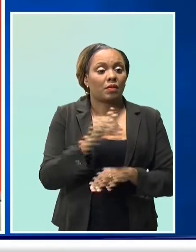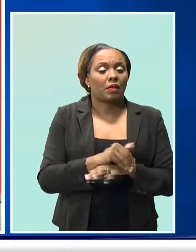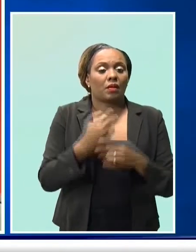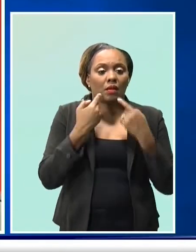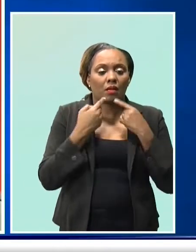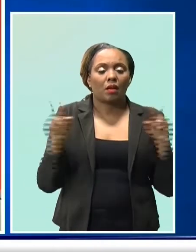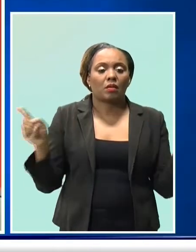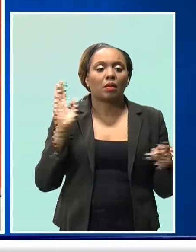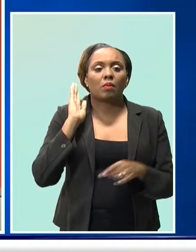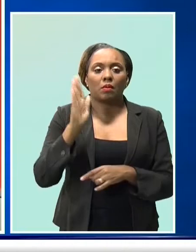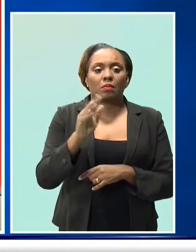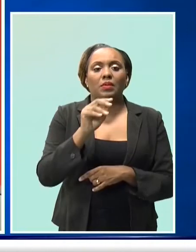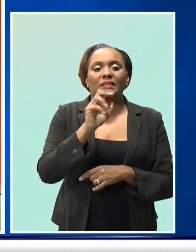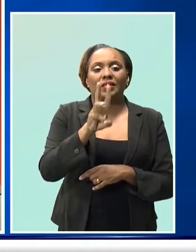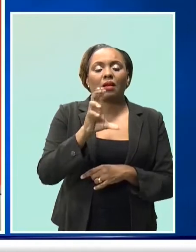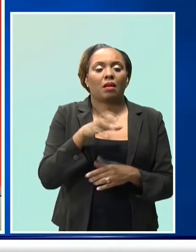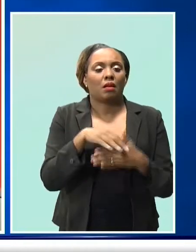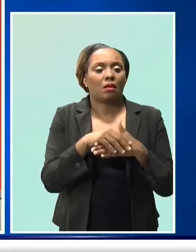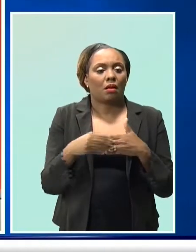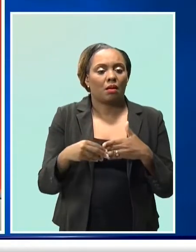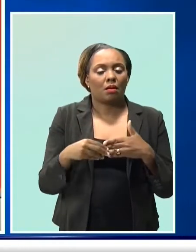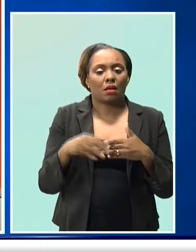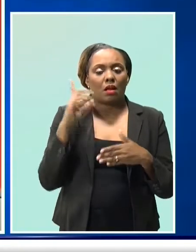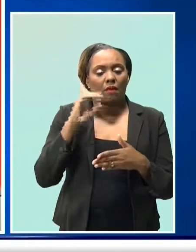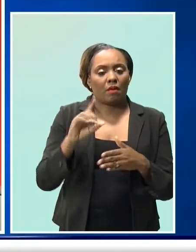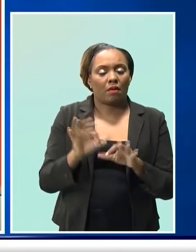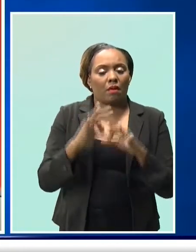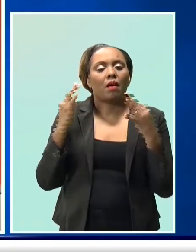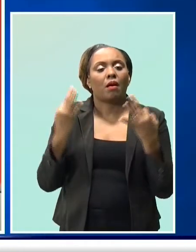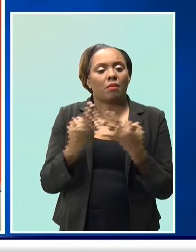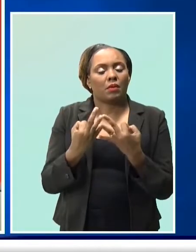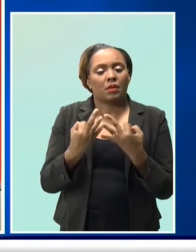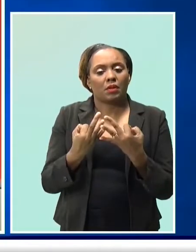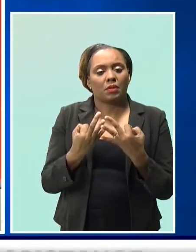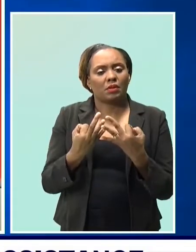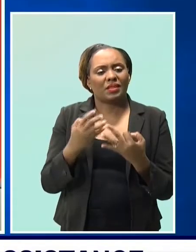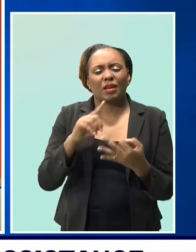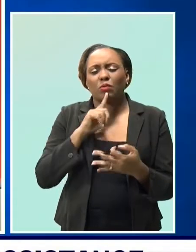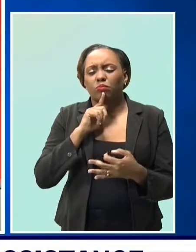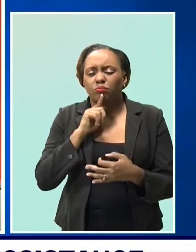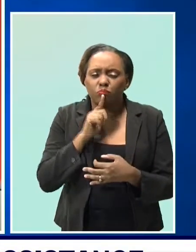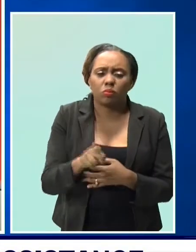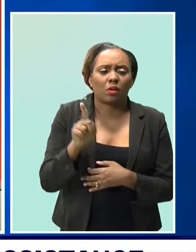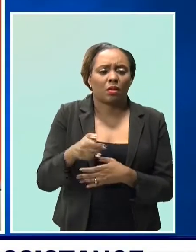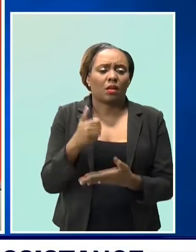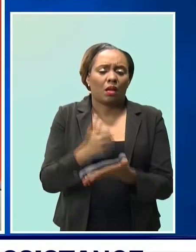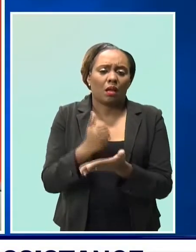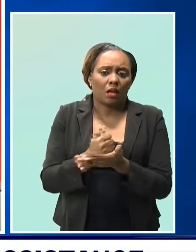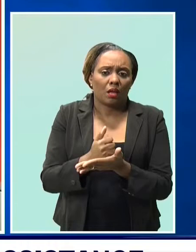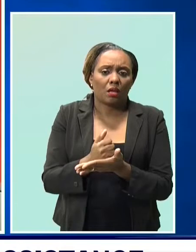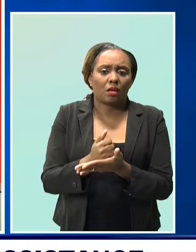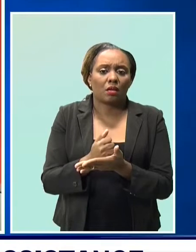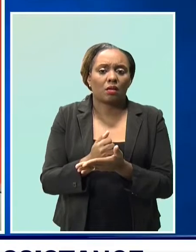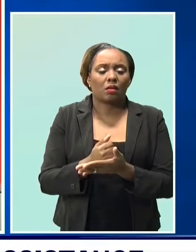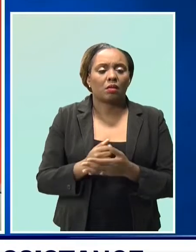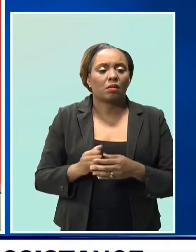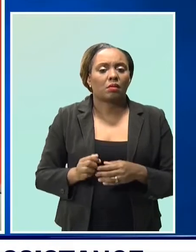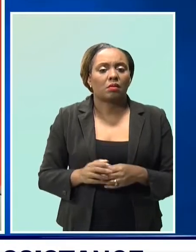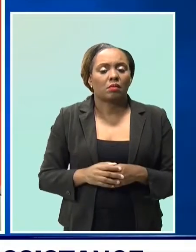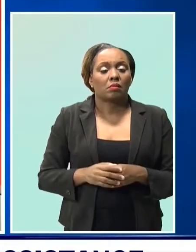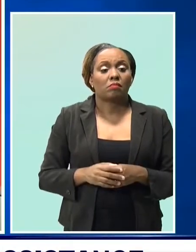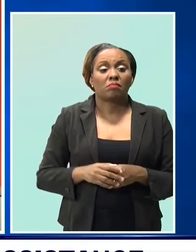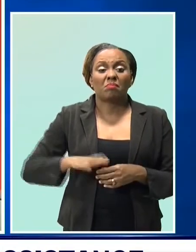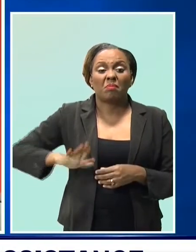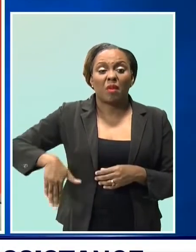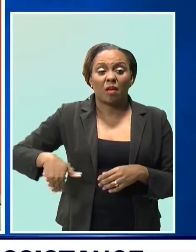$600 amount to help families to keep from falling between the cracks. So already, that has not been fully put in place, but people are still